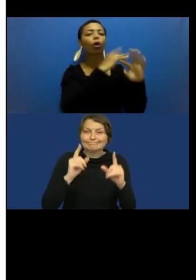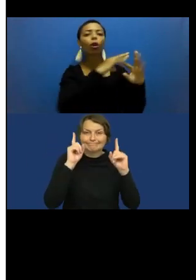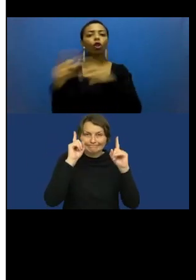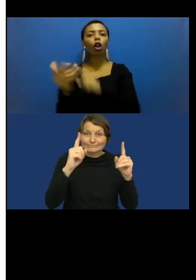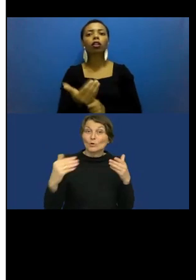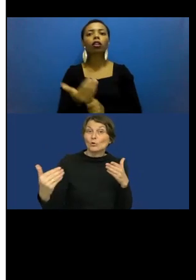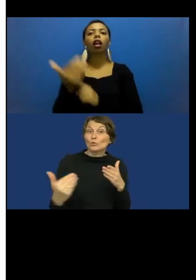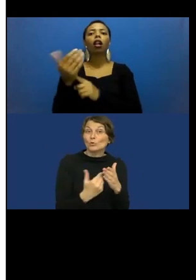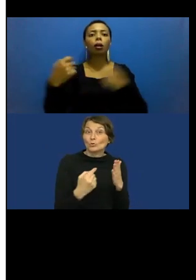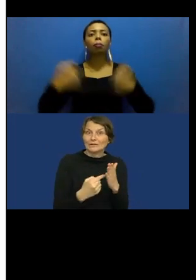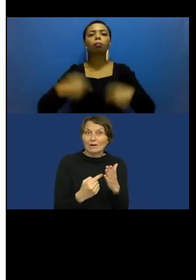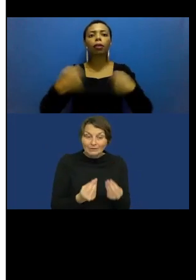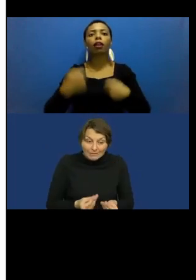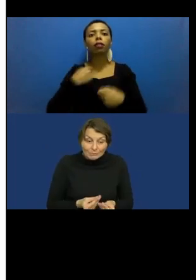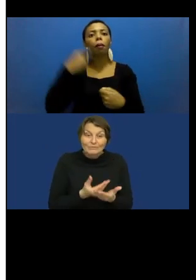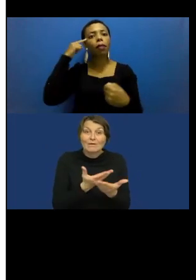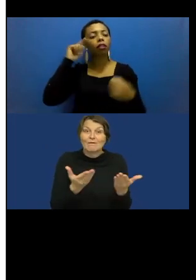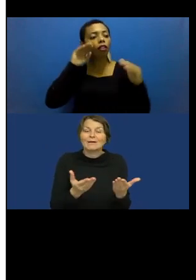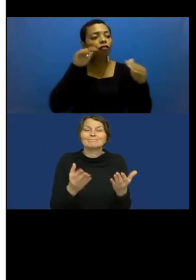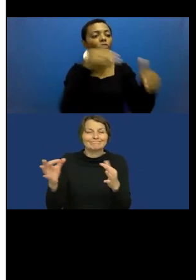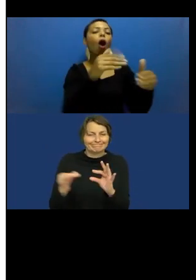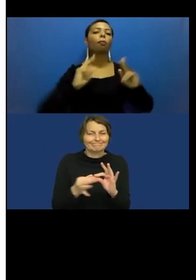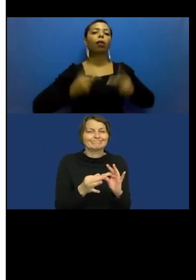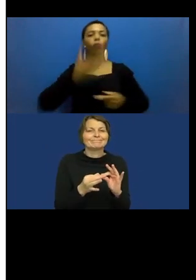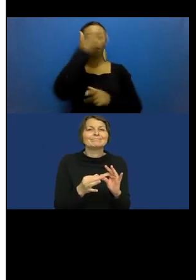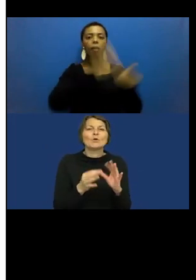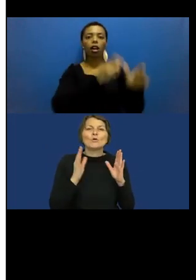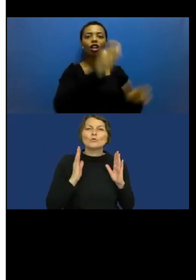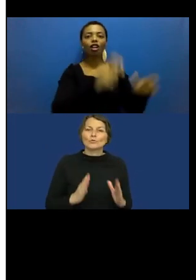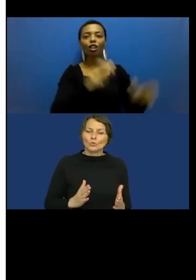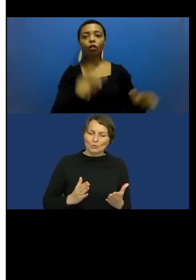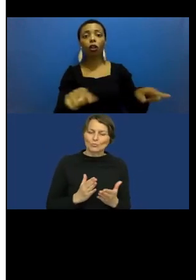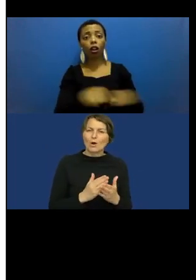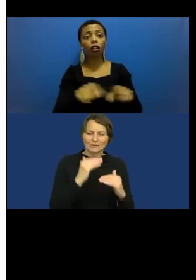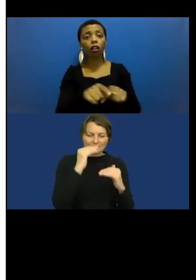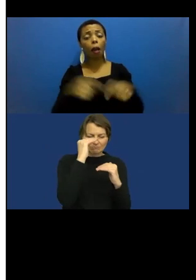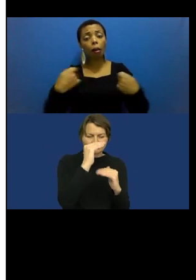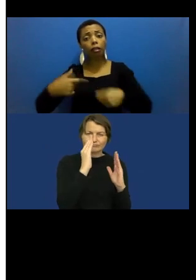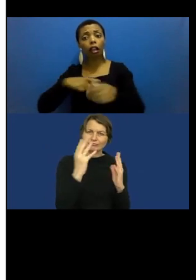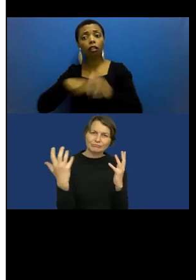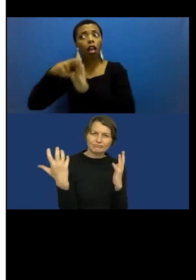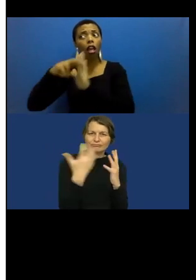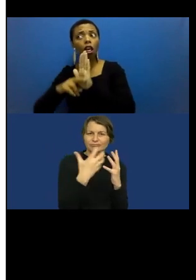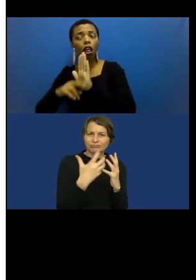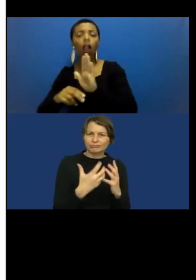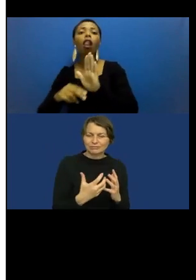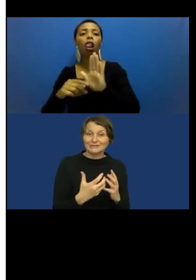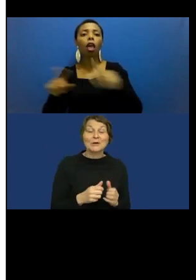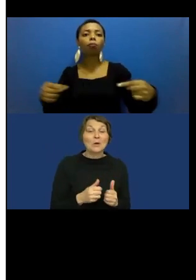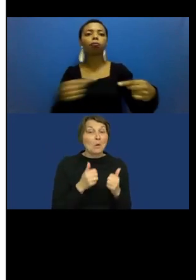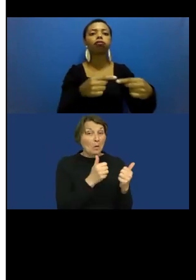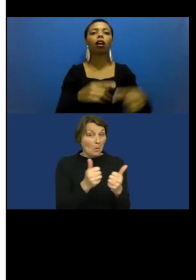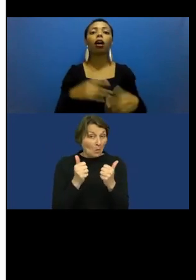a human rights framework involving some kind of regulation. We welcome the new European Union AI